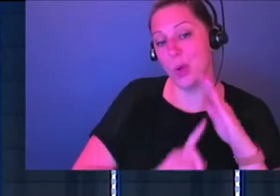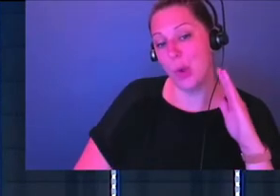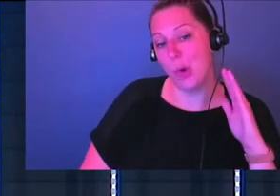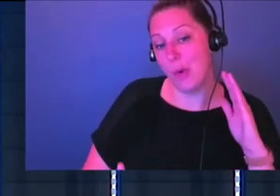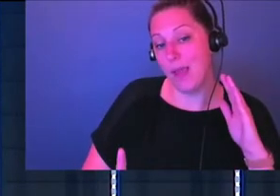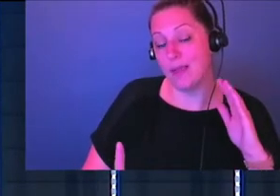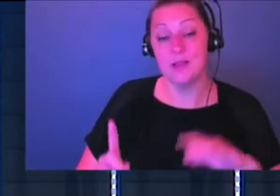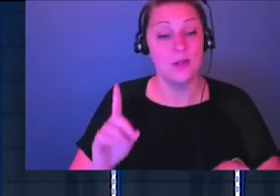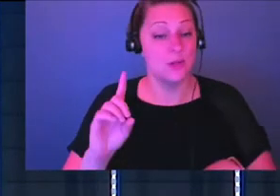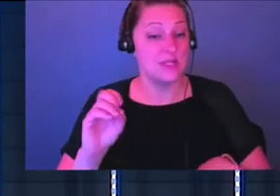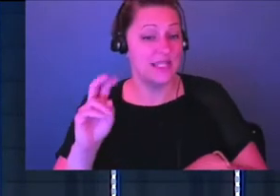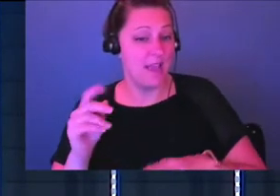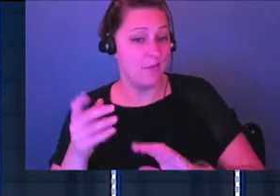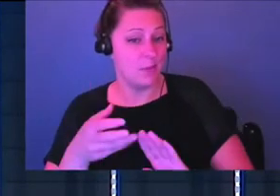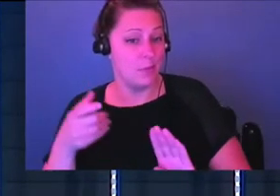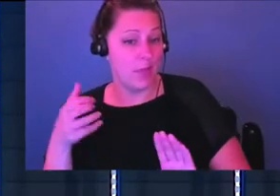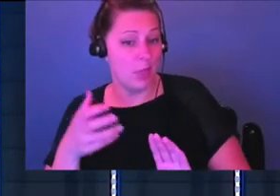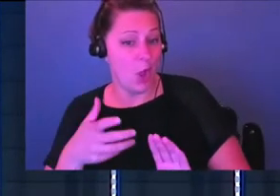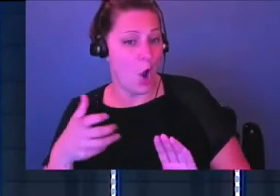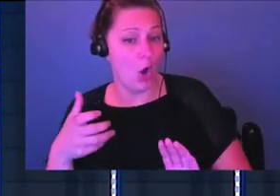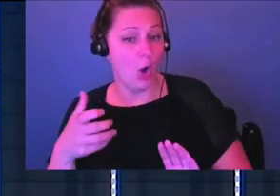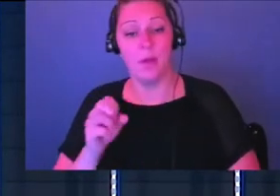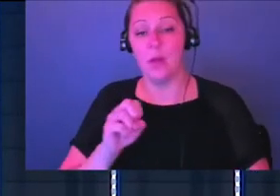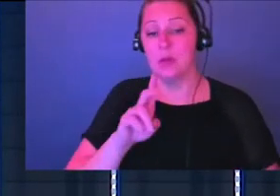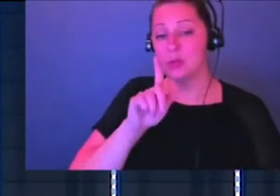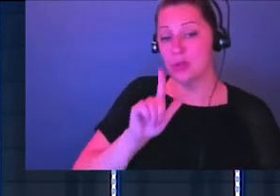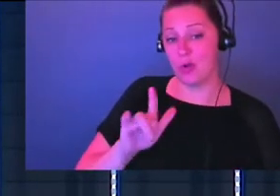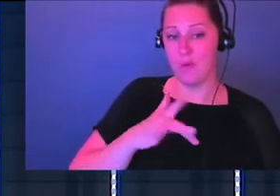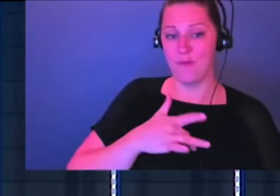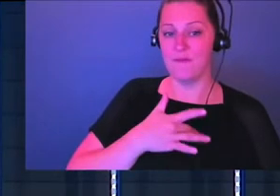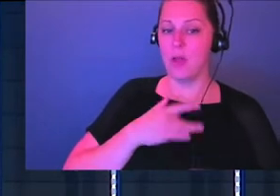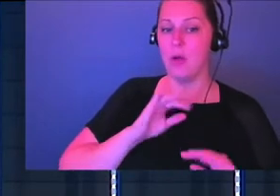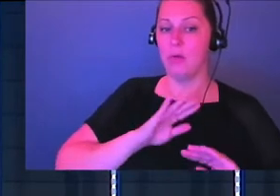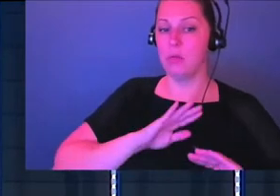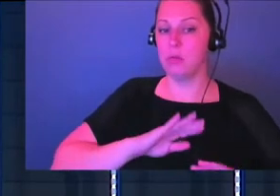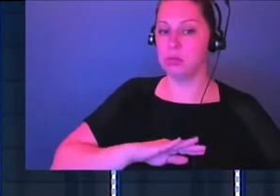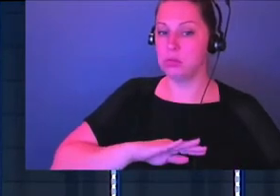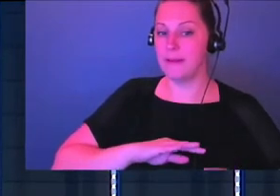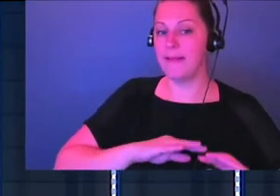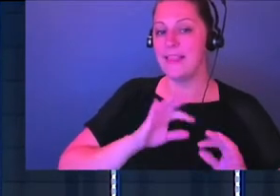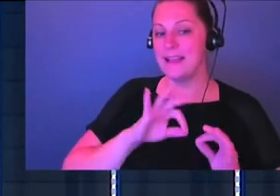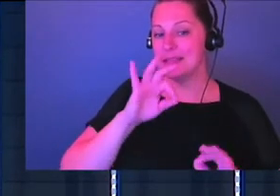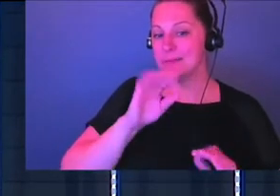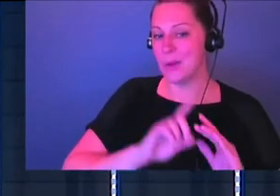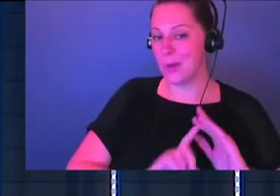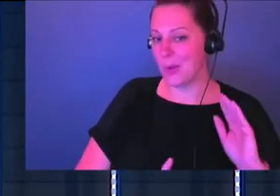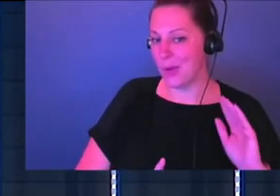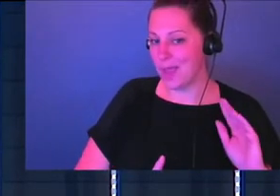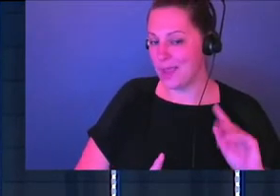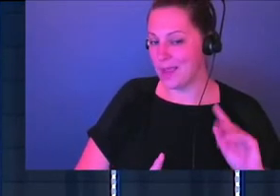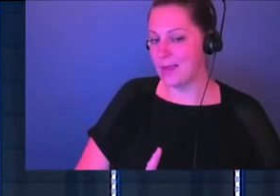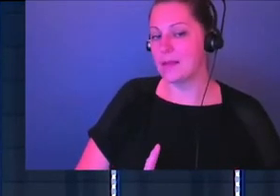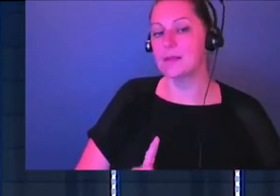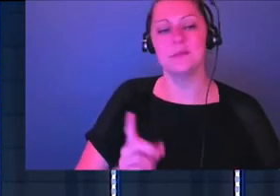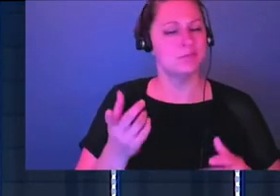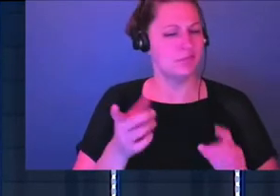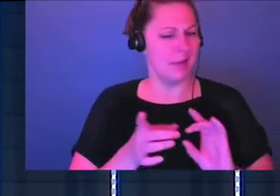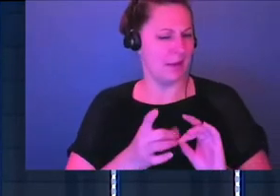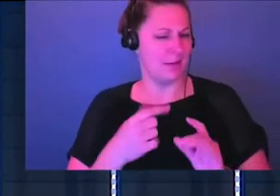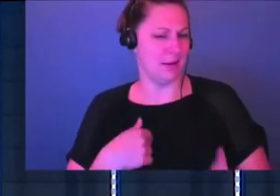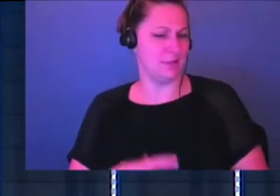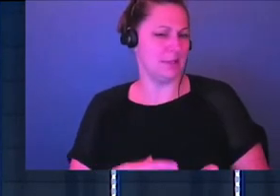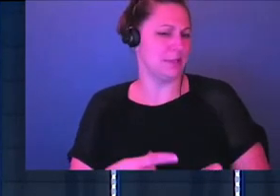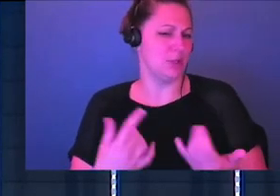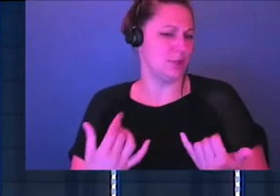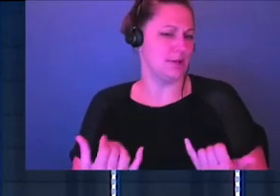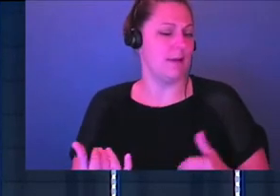play the harp, Saul would feel better, and the spirit would go away. So what does this have to do with what we're talking about, okay? What does this have to do when